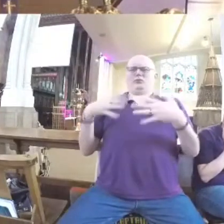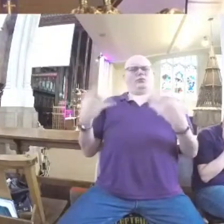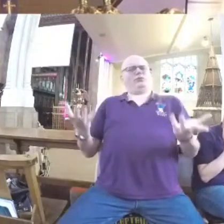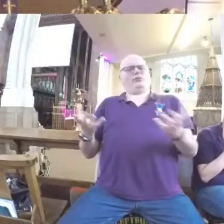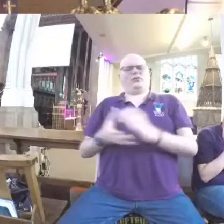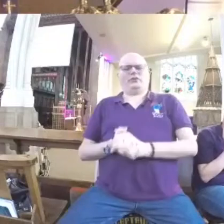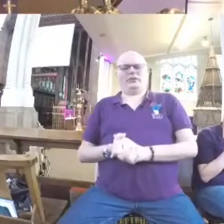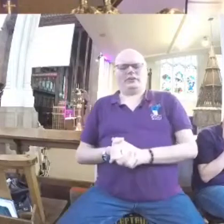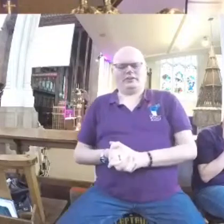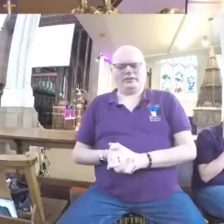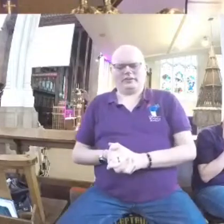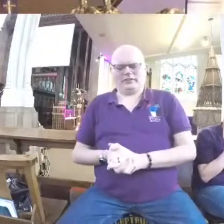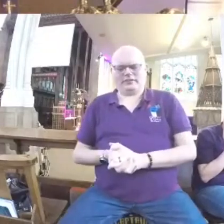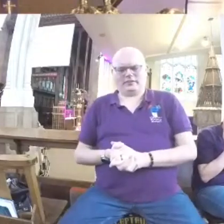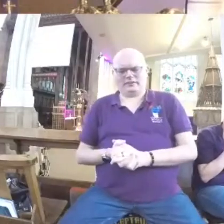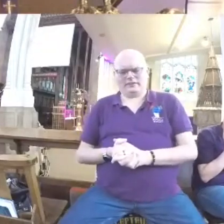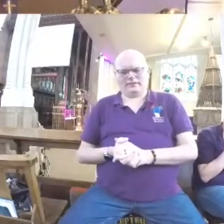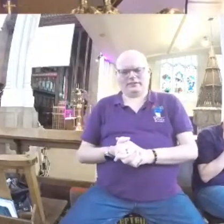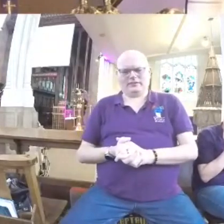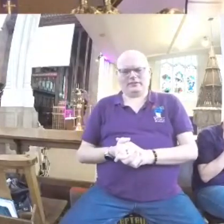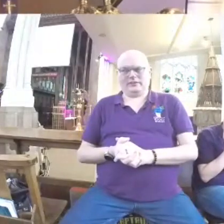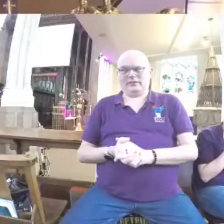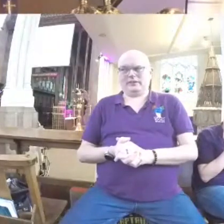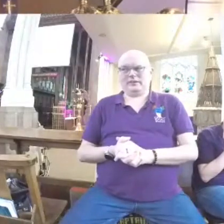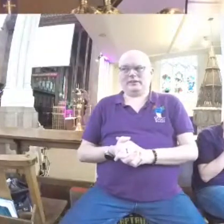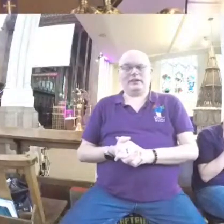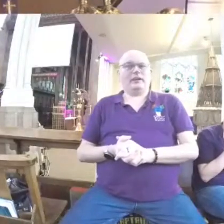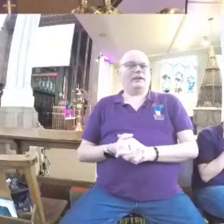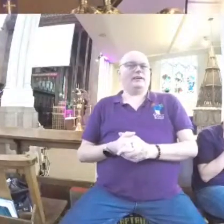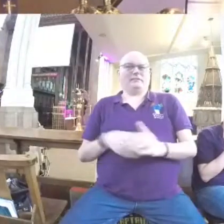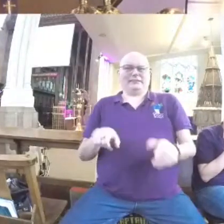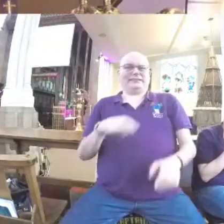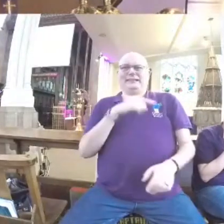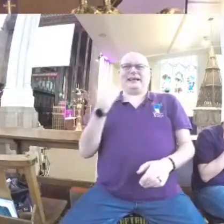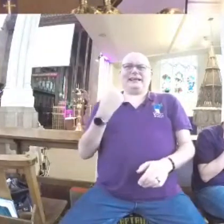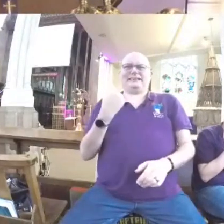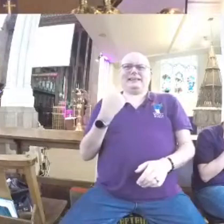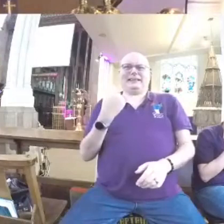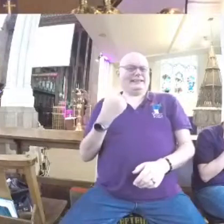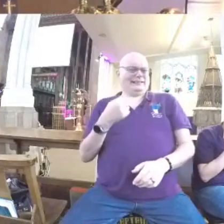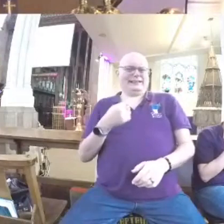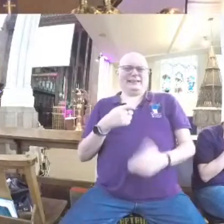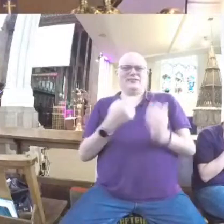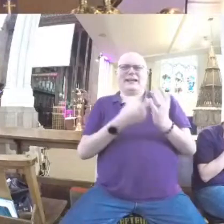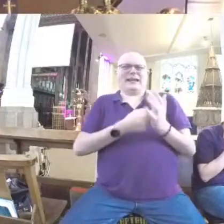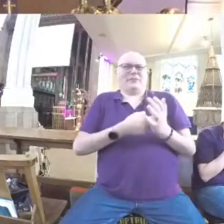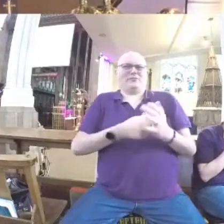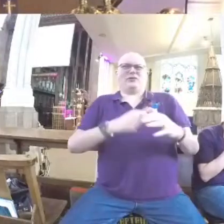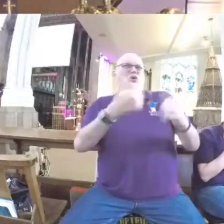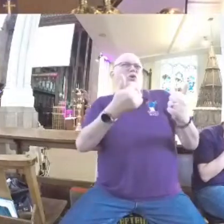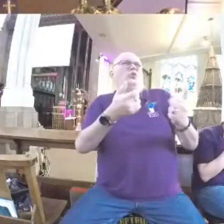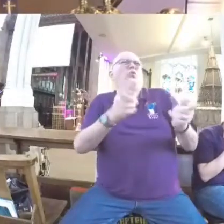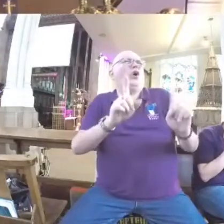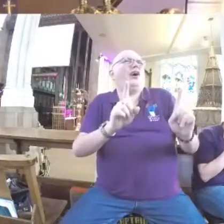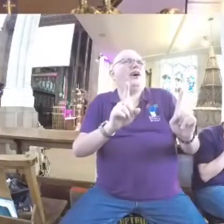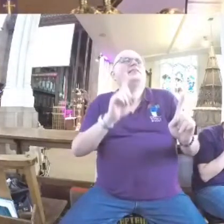also can't deny that the fact that she told a bare-faced lie. Is there anything good we can say about her? Well yes,